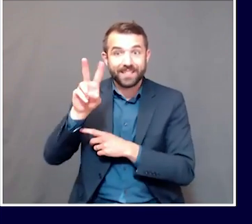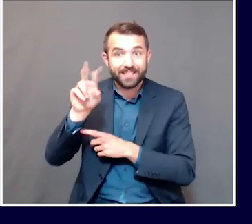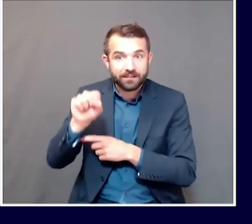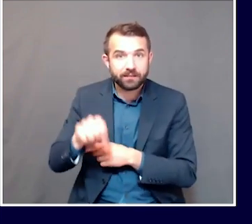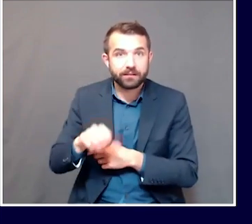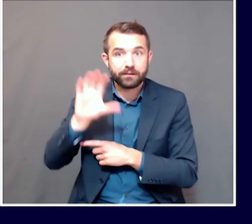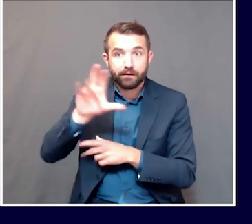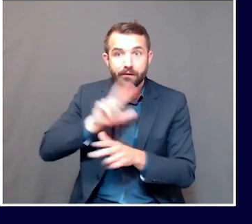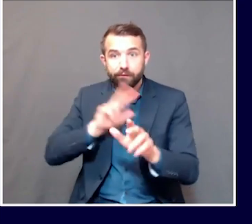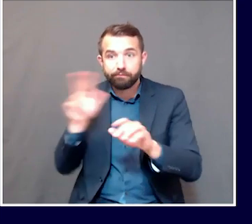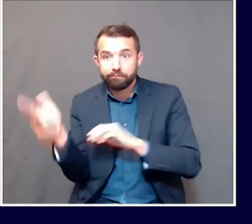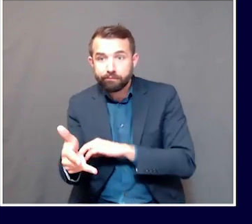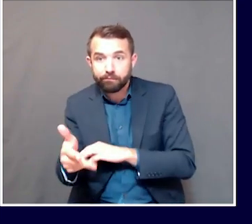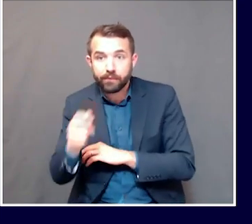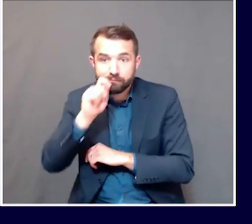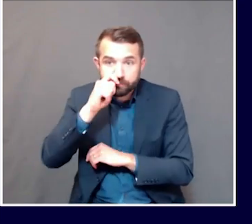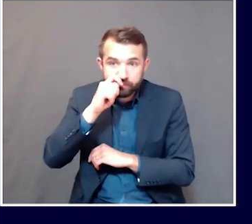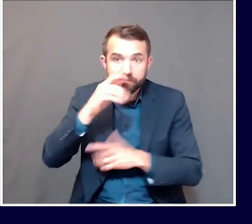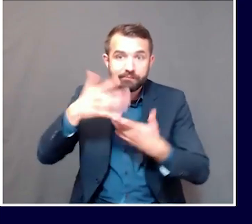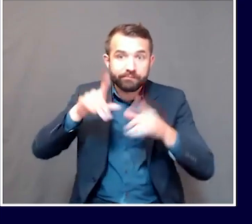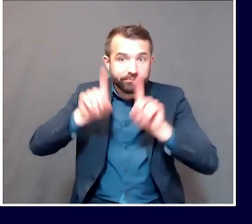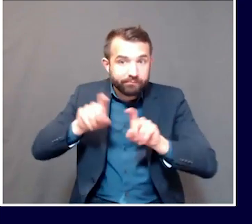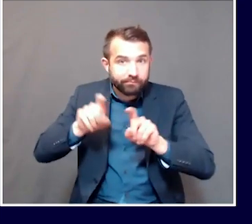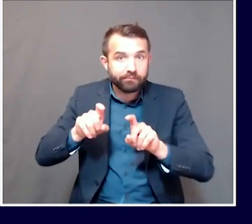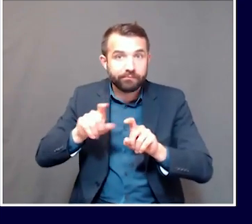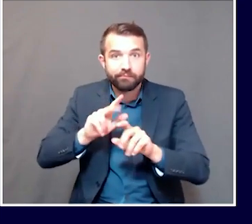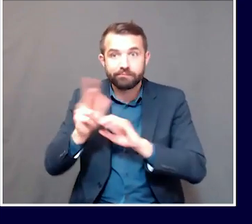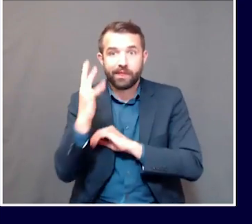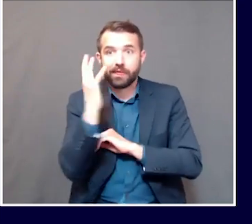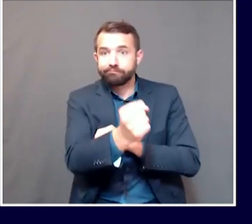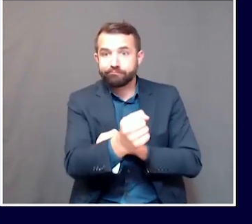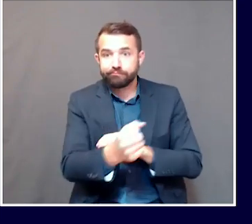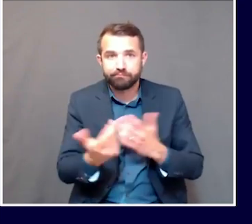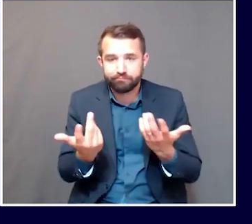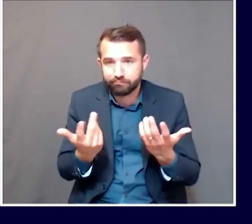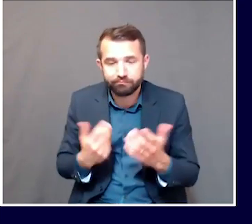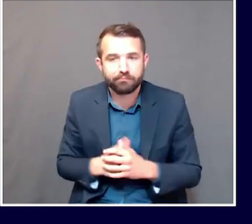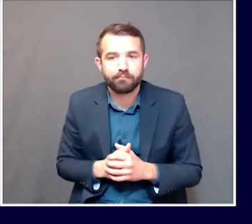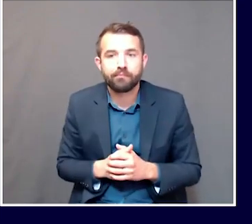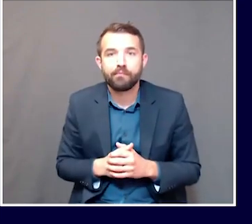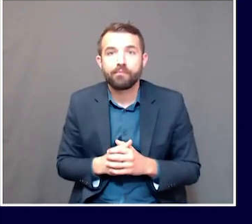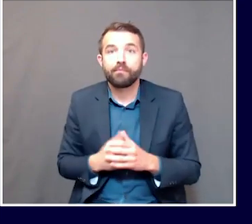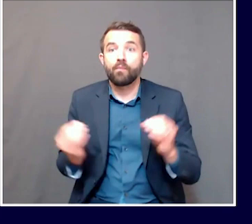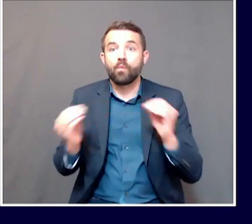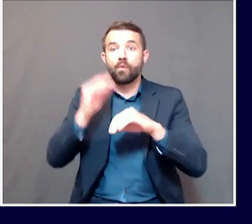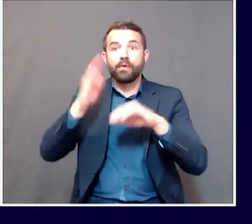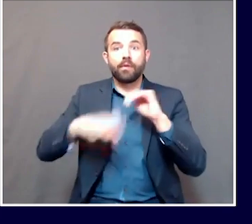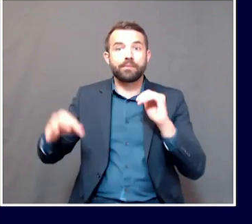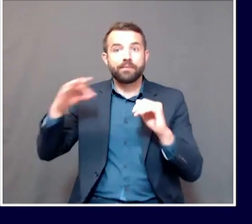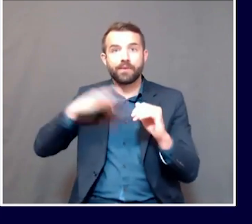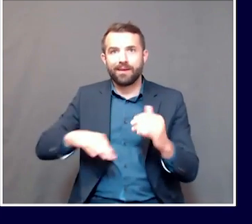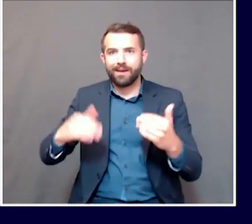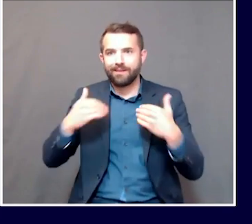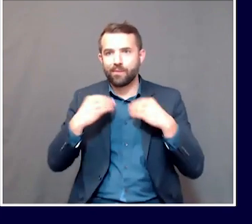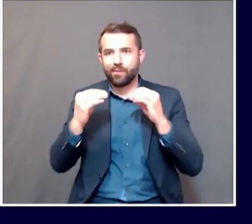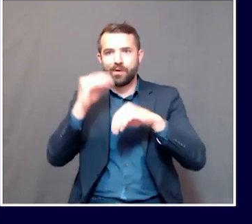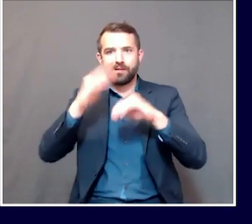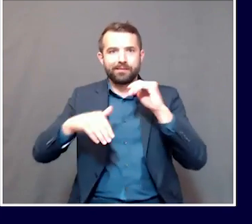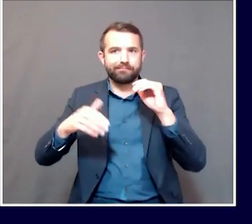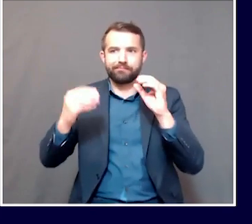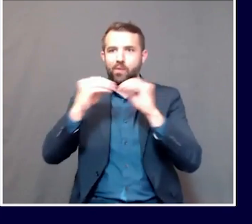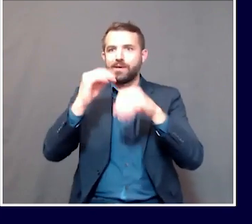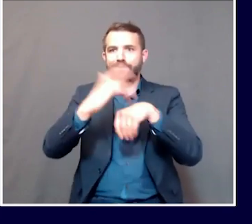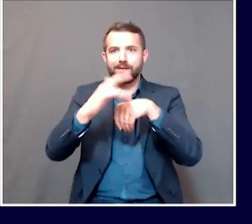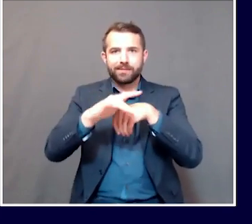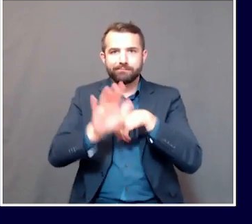all those things to a larger extent than we do, actually. And New York and Massachusetts have